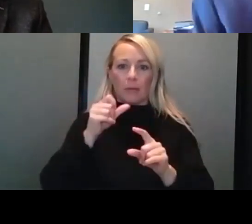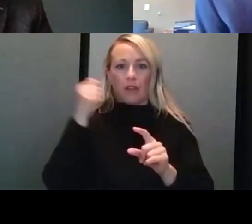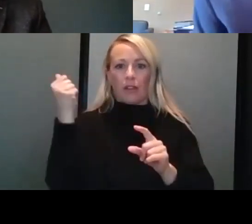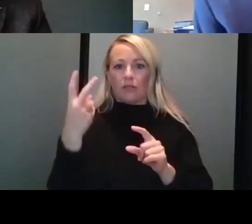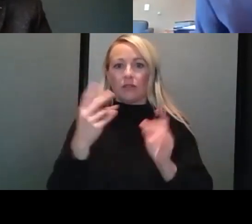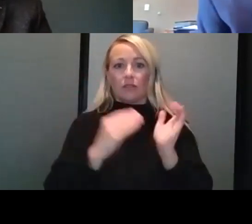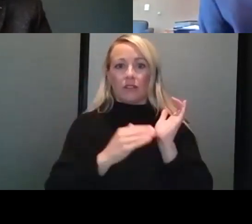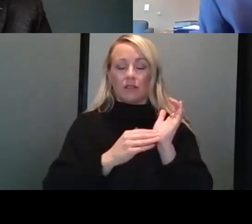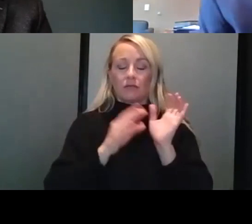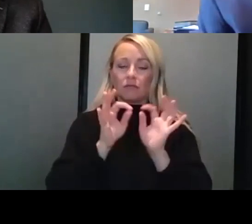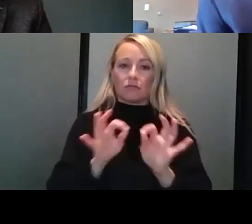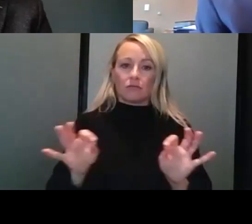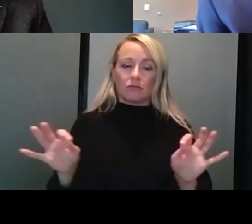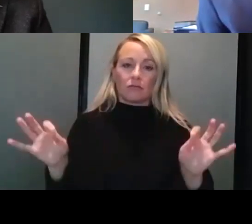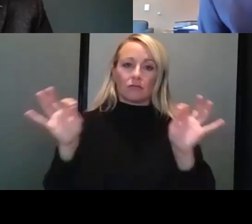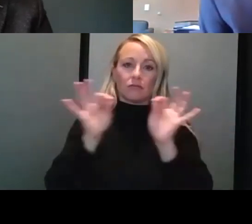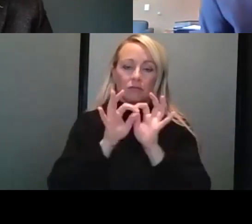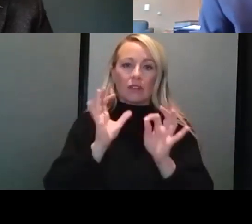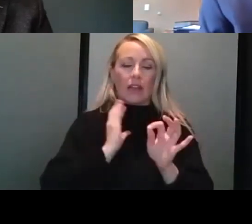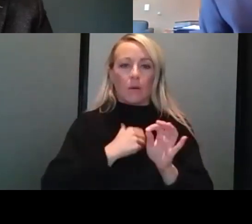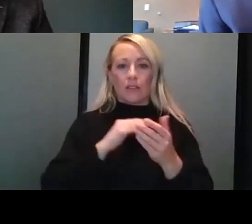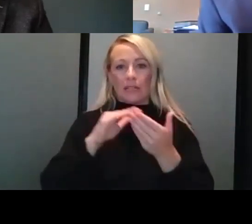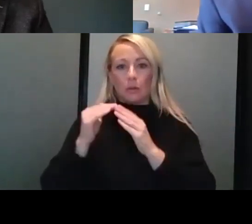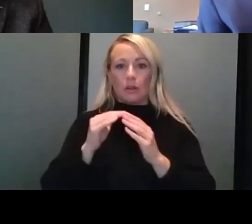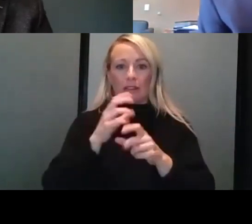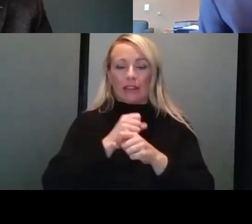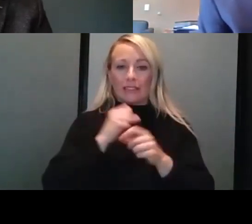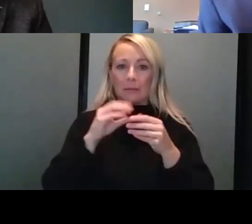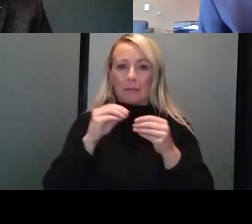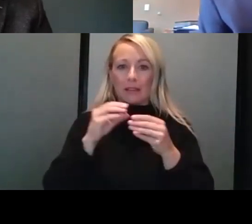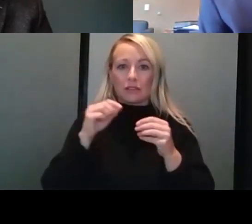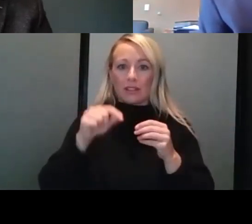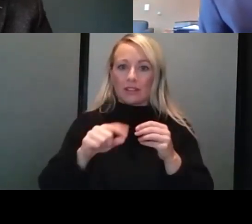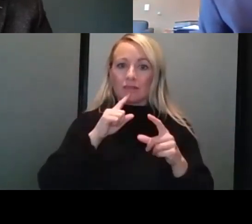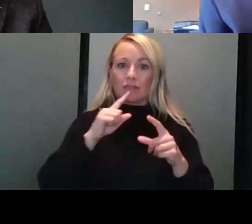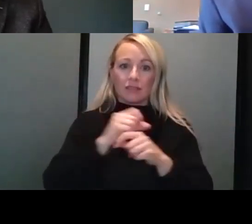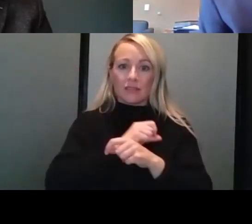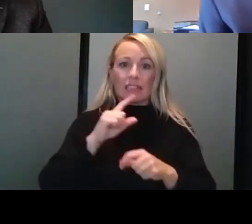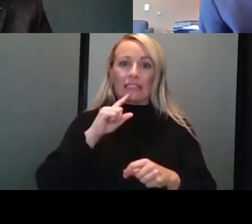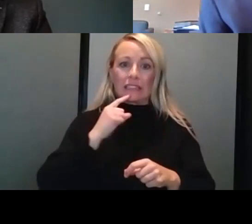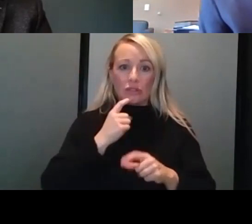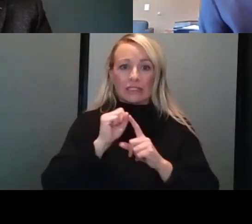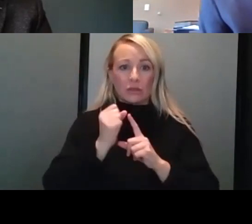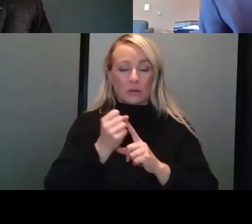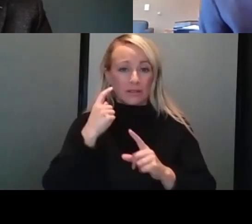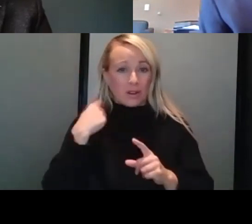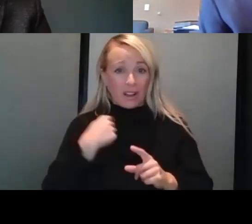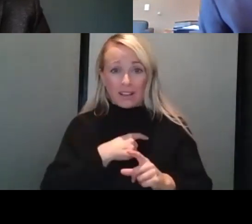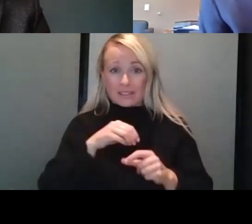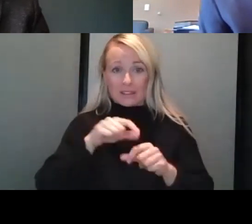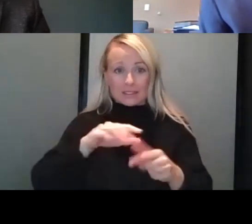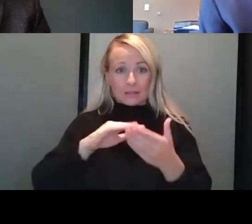is vitally important that our community gets the message that this is an absolutely serious situation for us in this community.